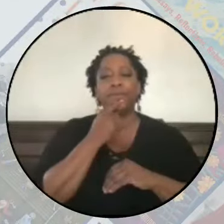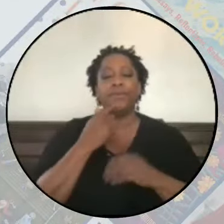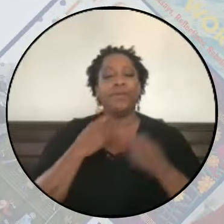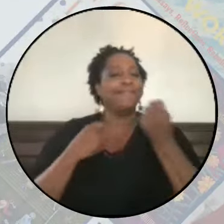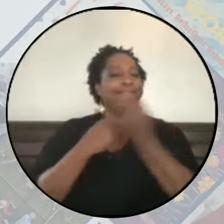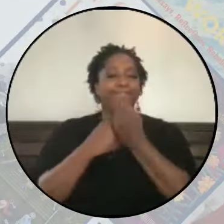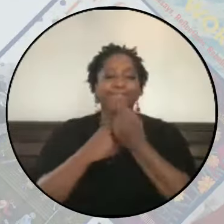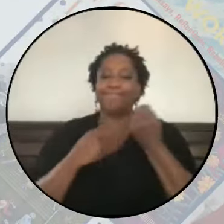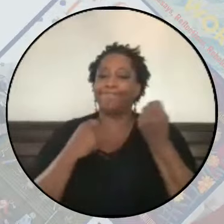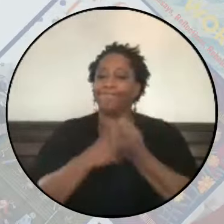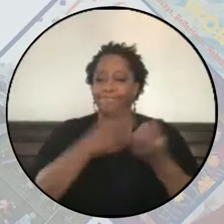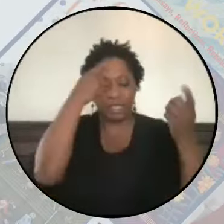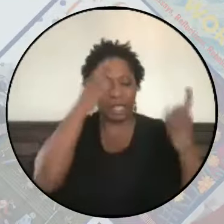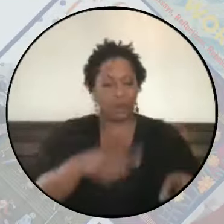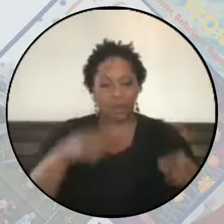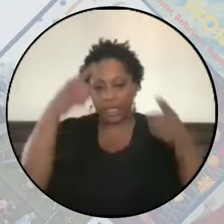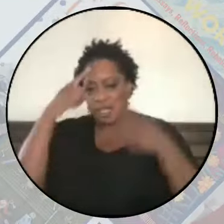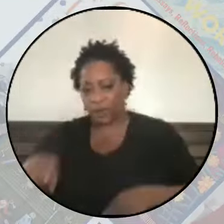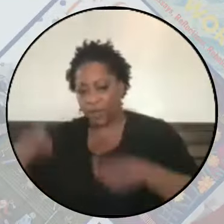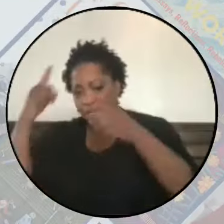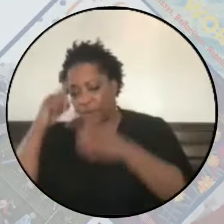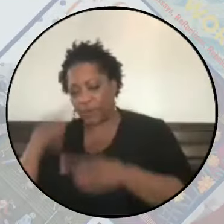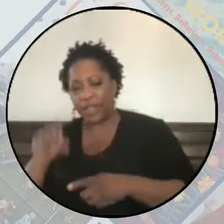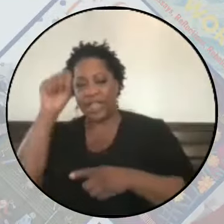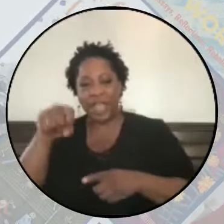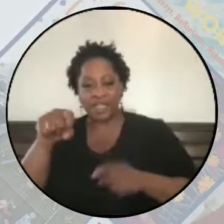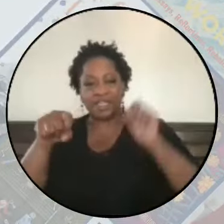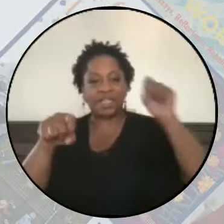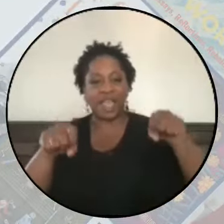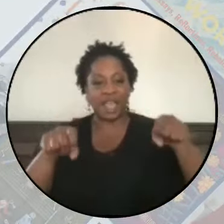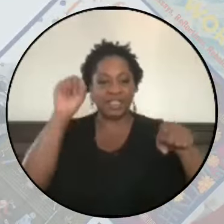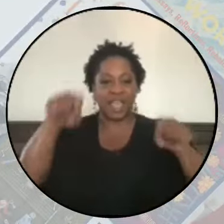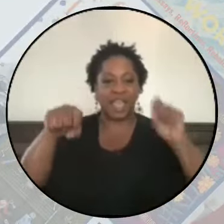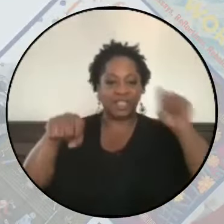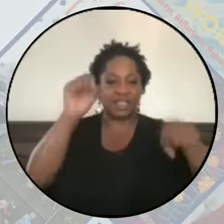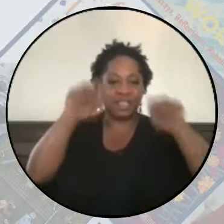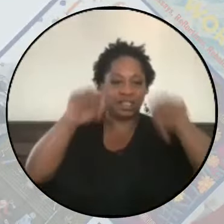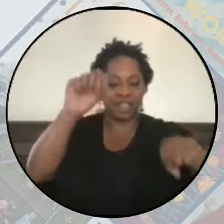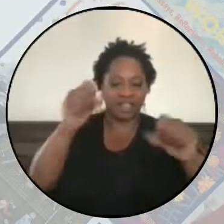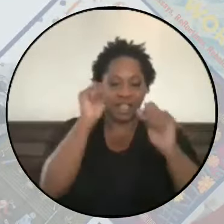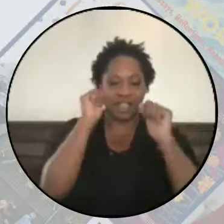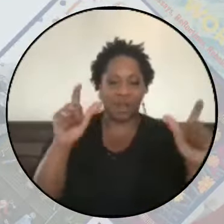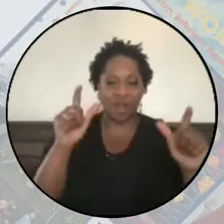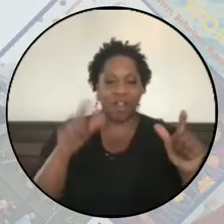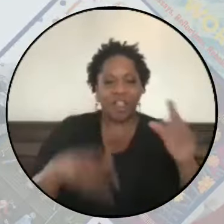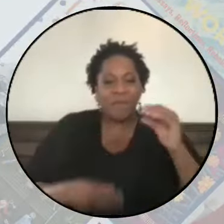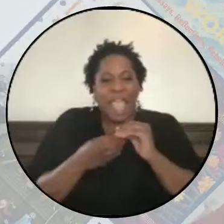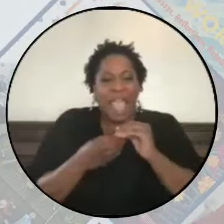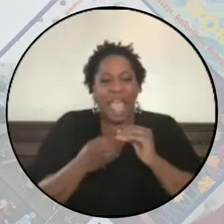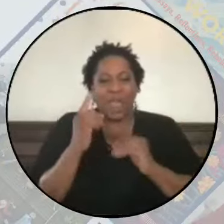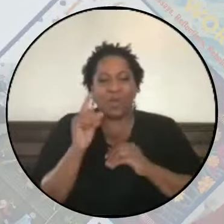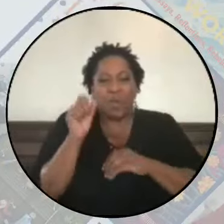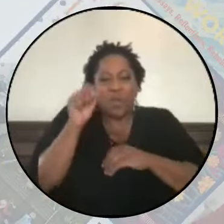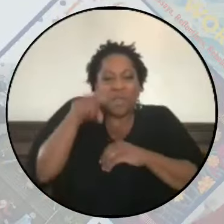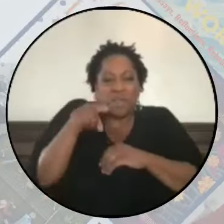Cosign, and just yes, yes, yes, yes, all of it, all of it, all of it. I was just going to add one small thing of, like, for those,